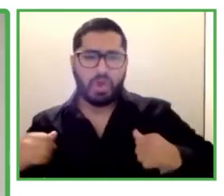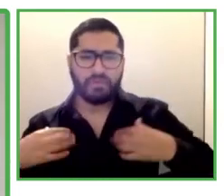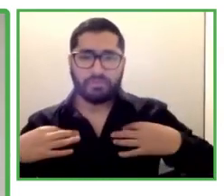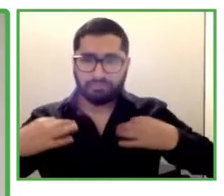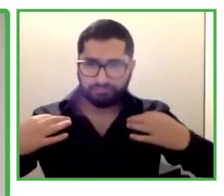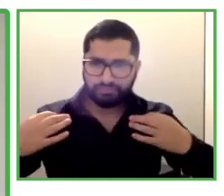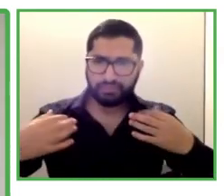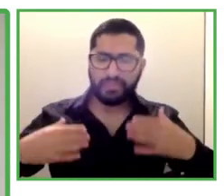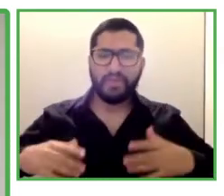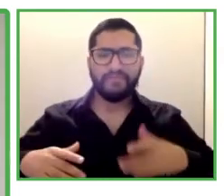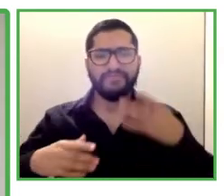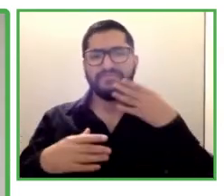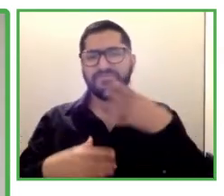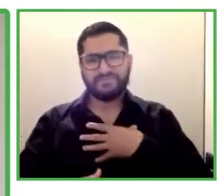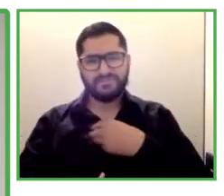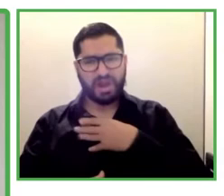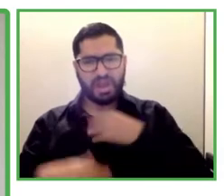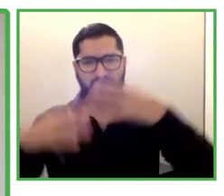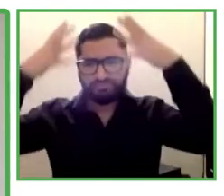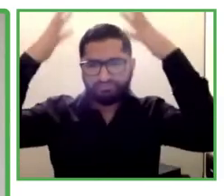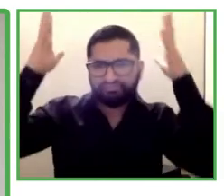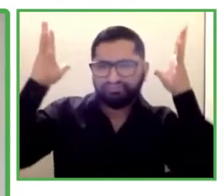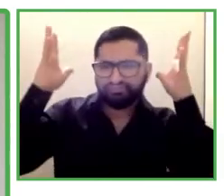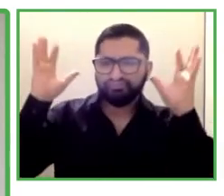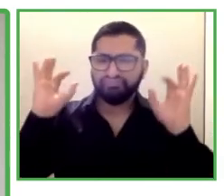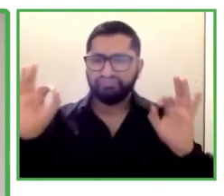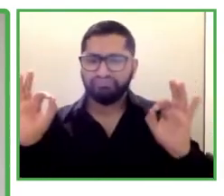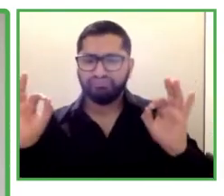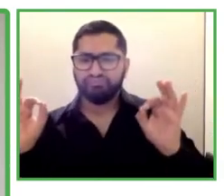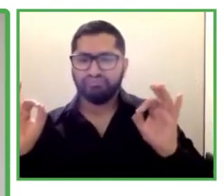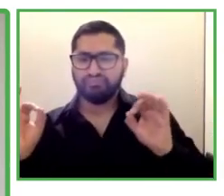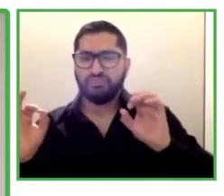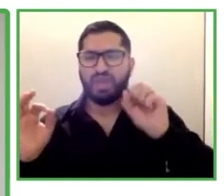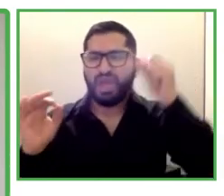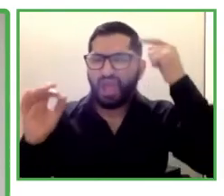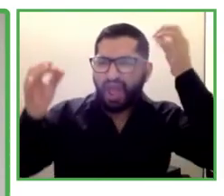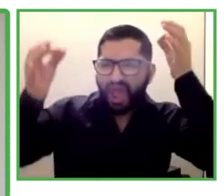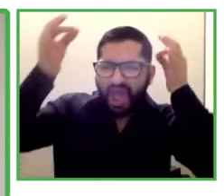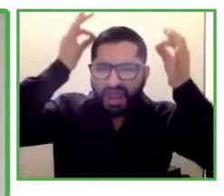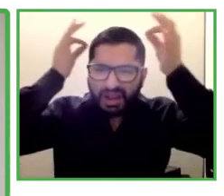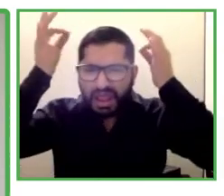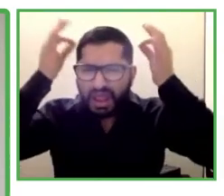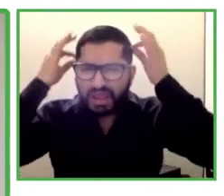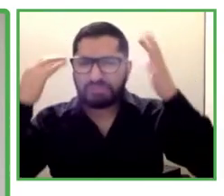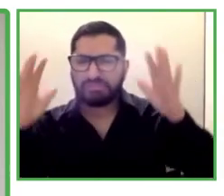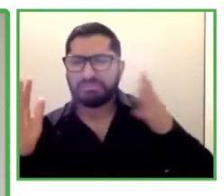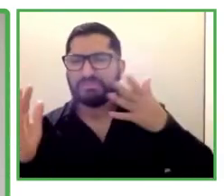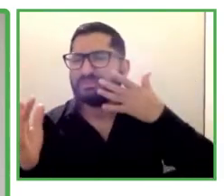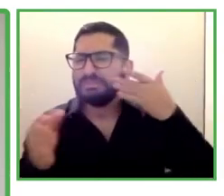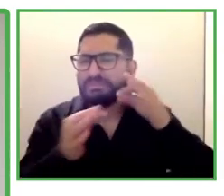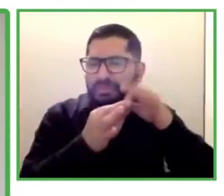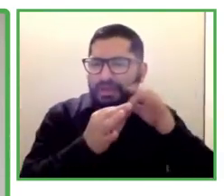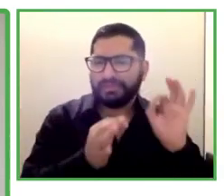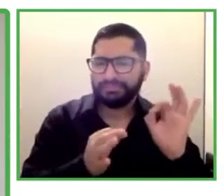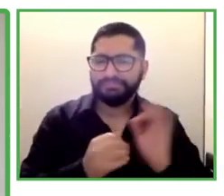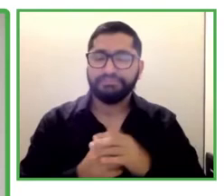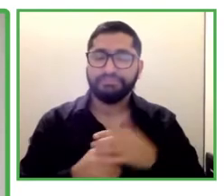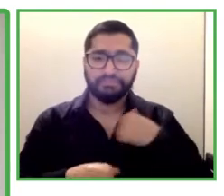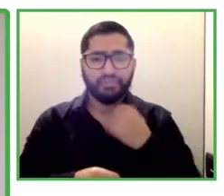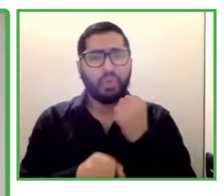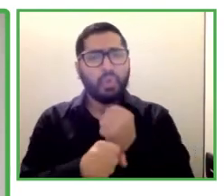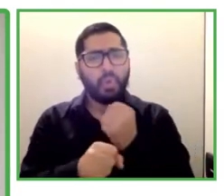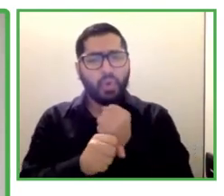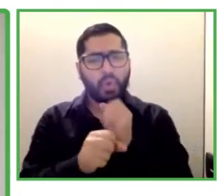work for. Ashoka is the leading global network of social entrepreneurs and changemakers, people who solve societal